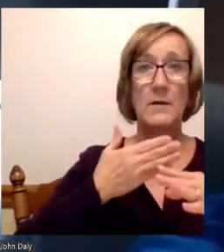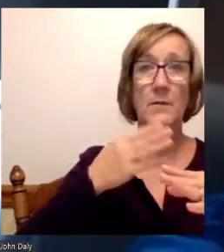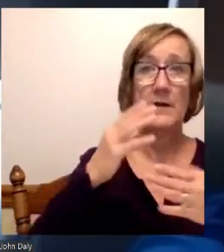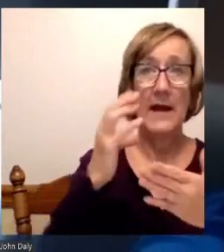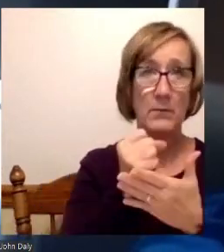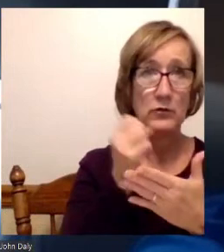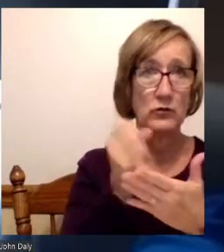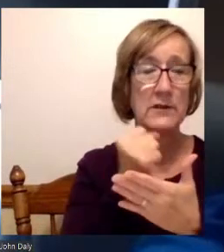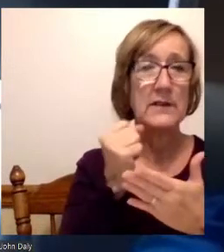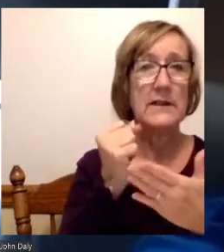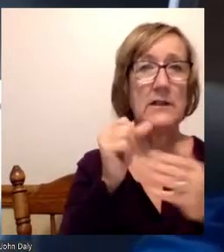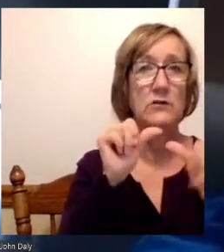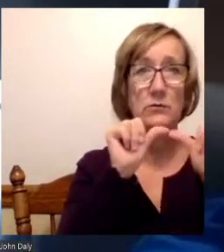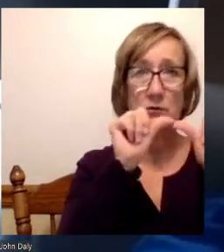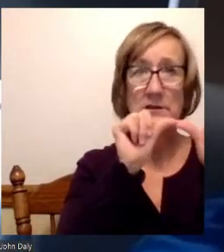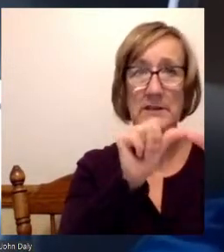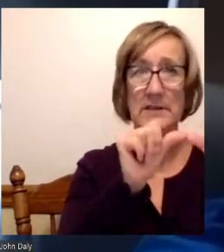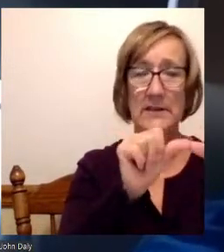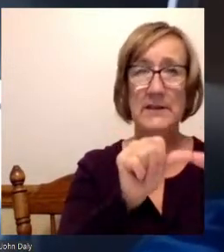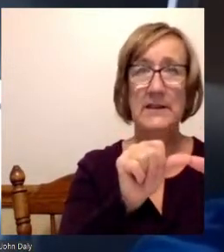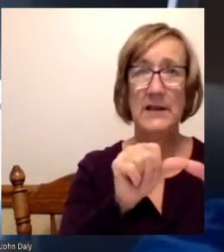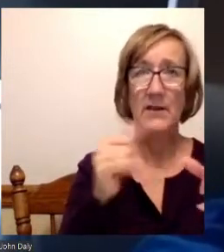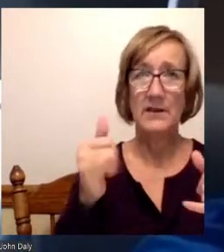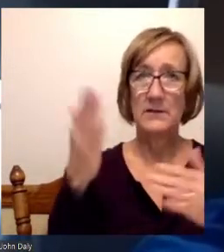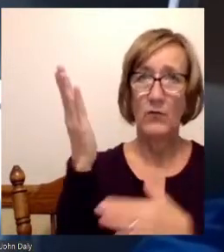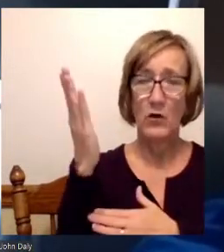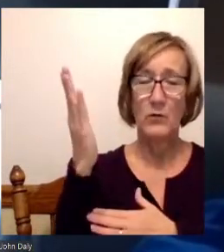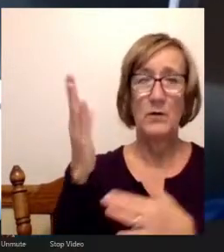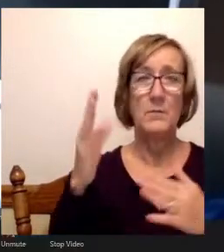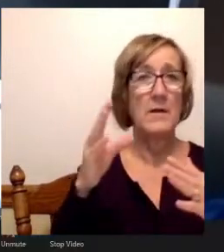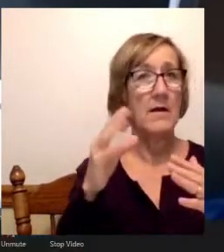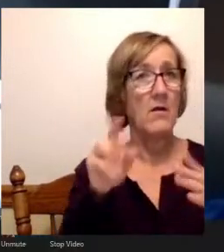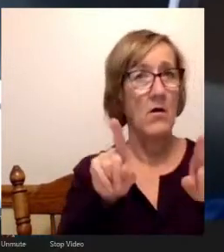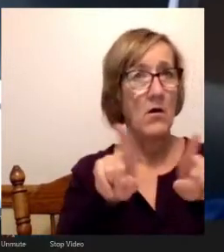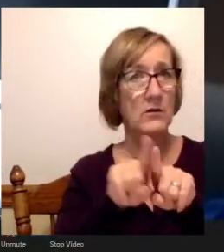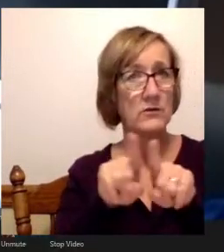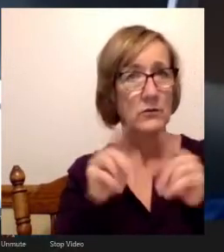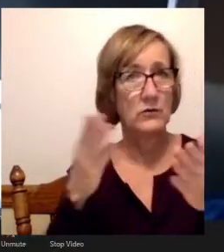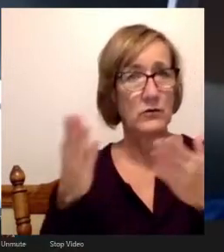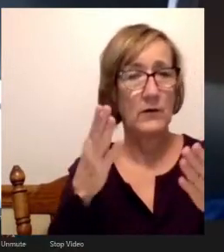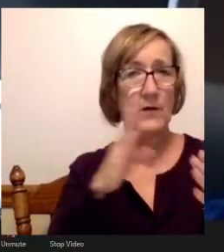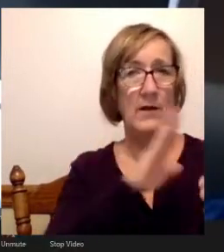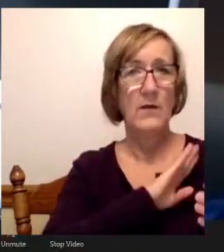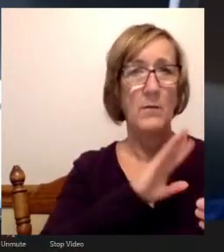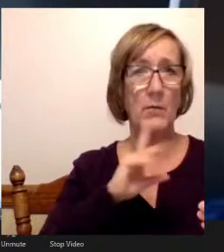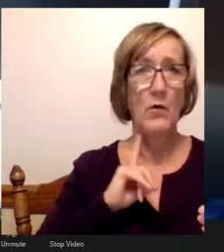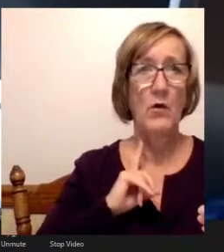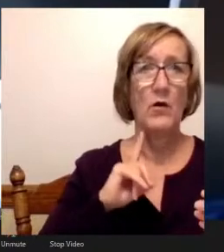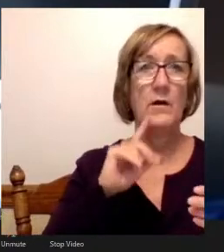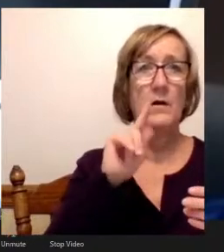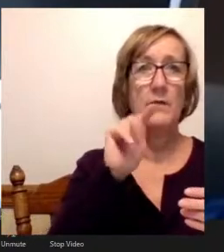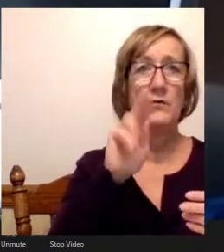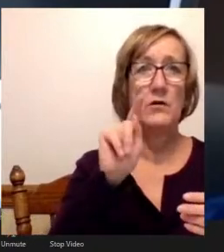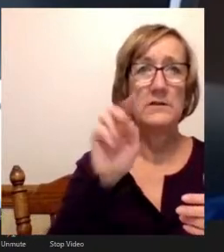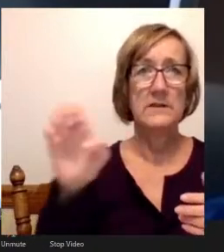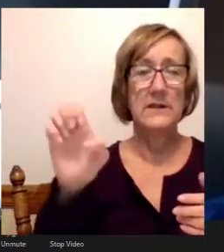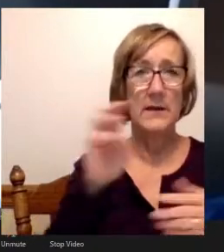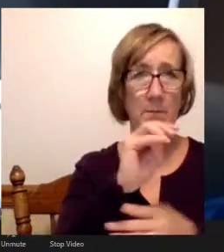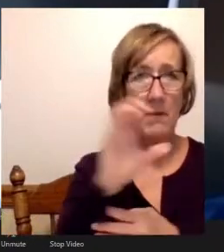proceed in this forum, and I look forward to the opportunity to serve on the Board of Trustees at my community college,